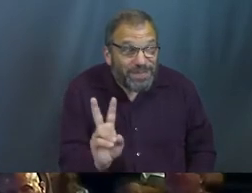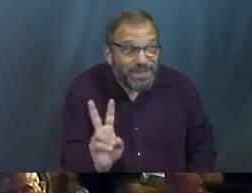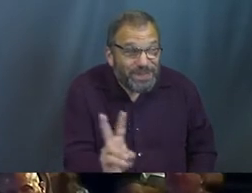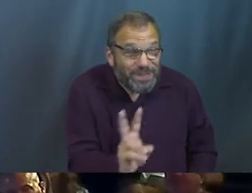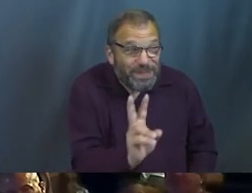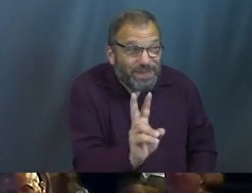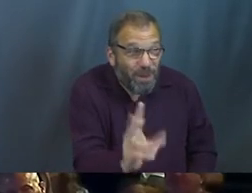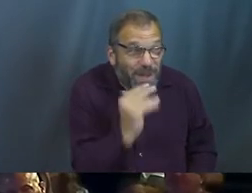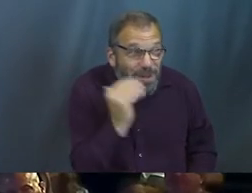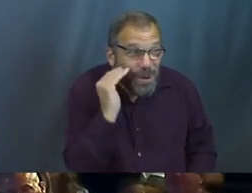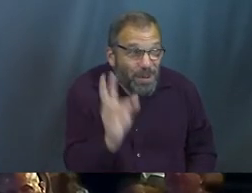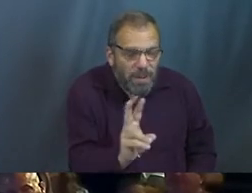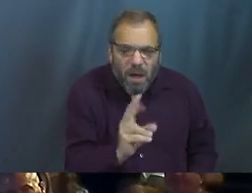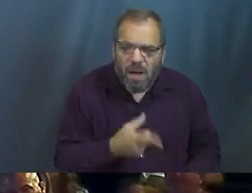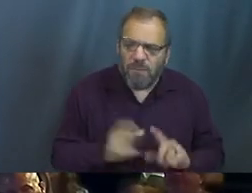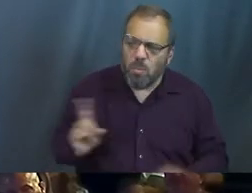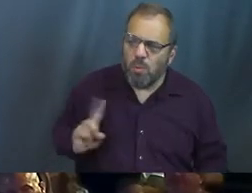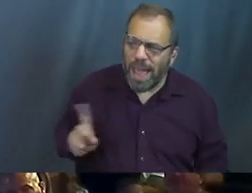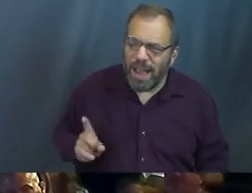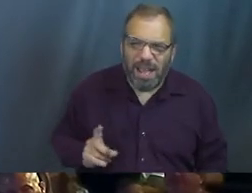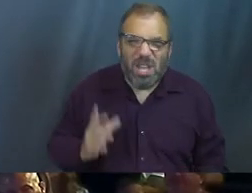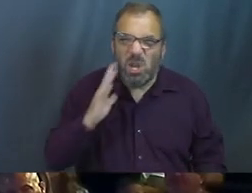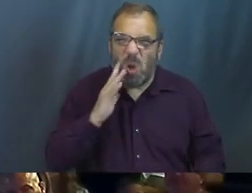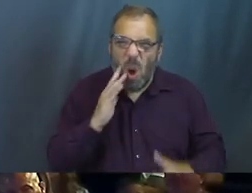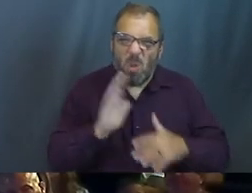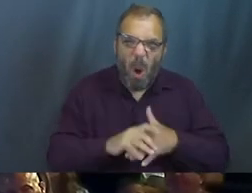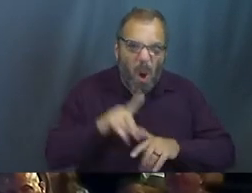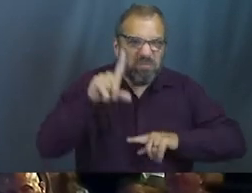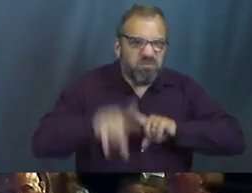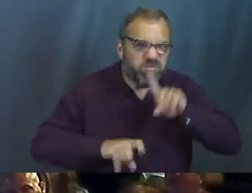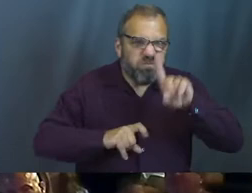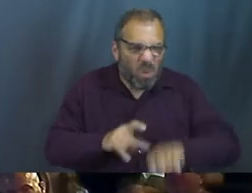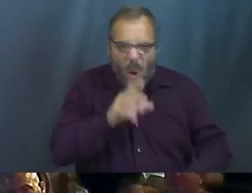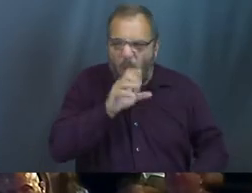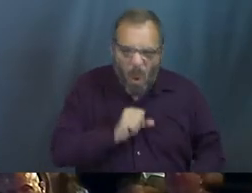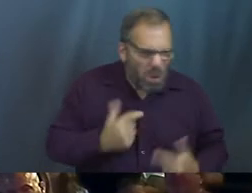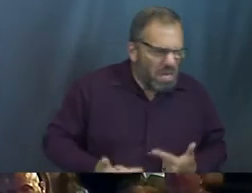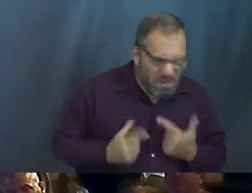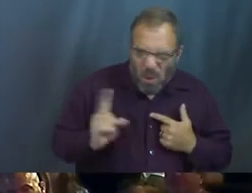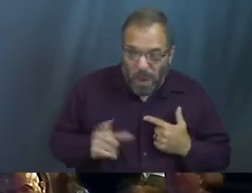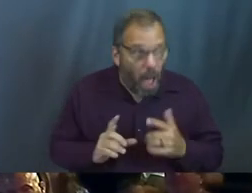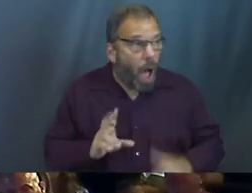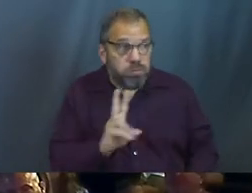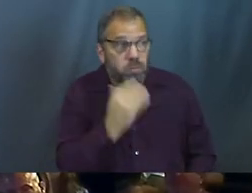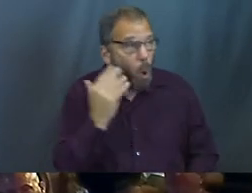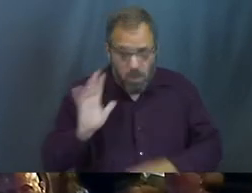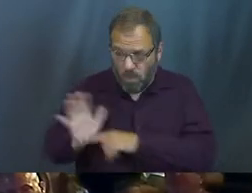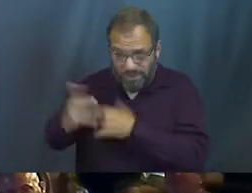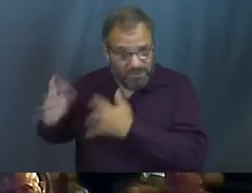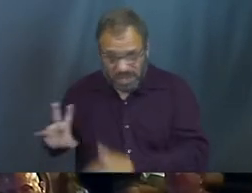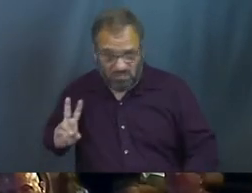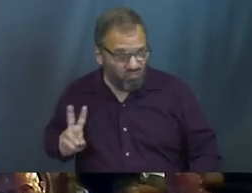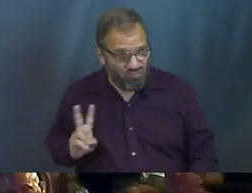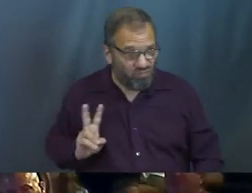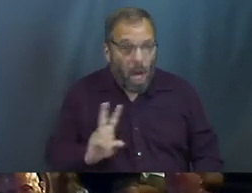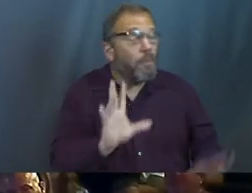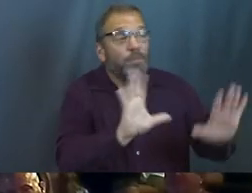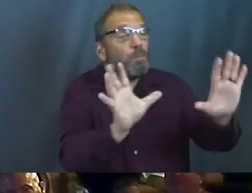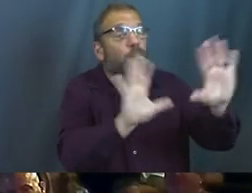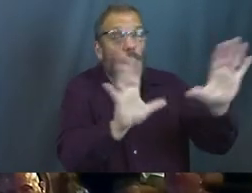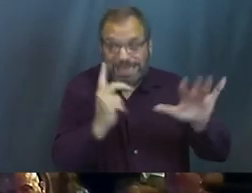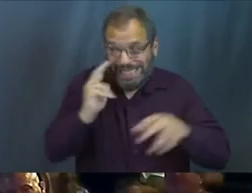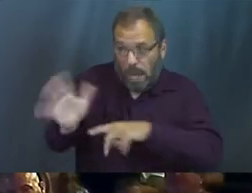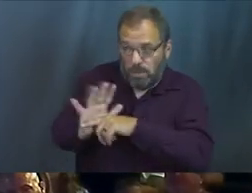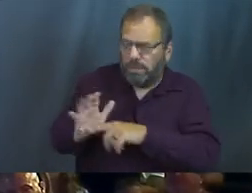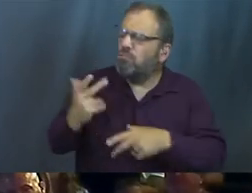walking home. From where? You know, and he gives us the whole rundown. How old are you? Where do you live? We're like, we're just going home from the movie, sir. Like, we were, we